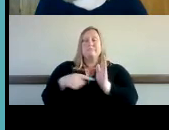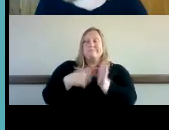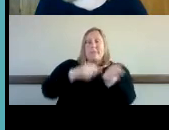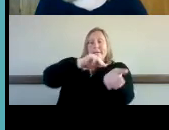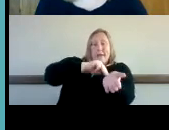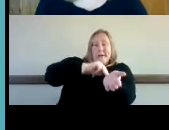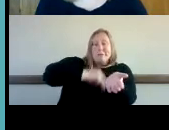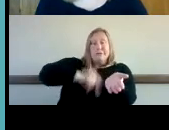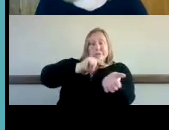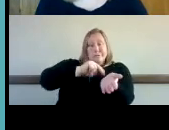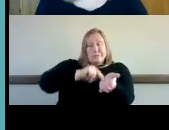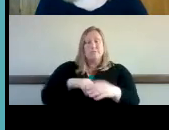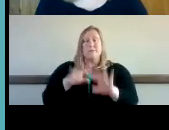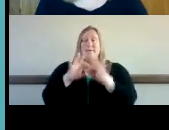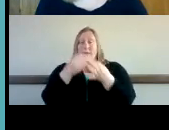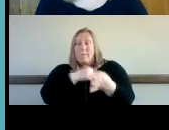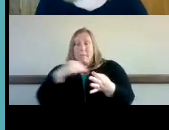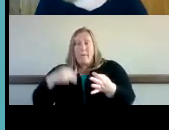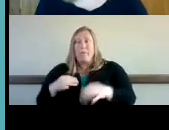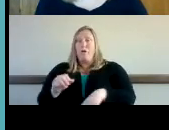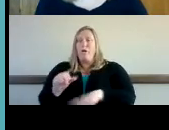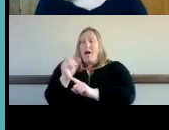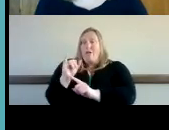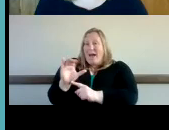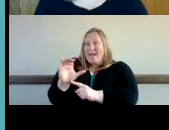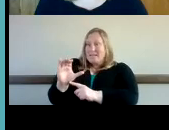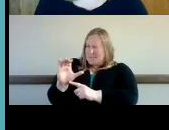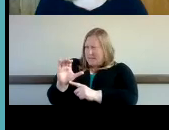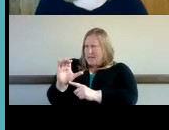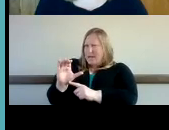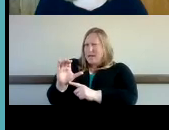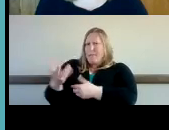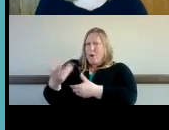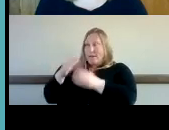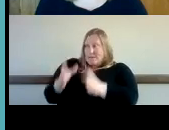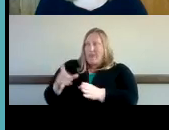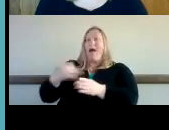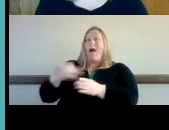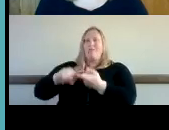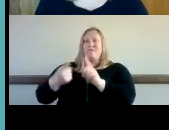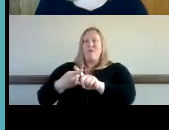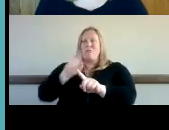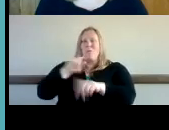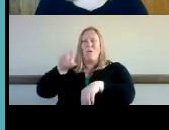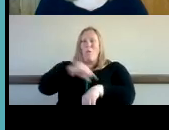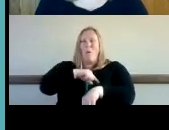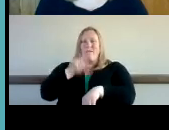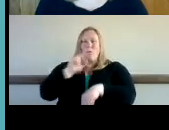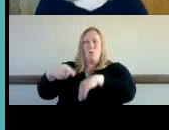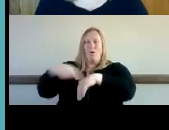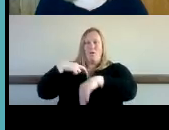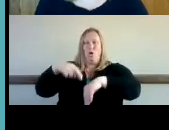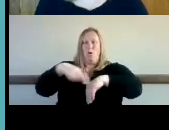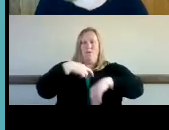members sometimes other i can connect participants will have friends who also would qualify so